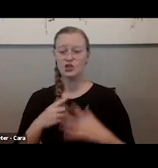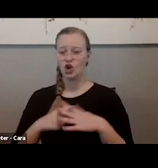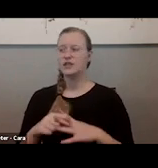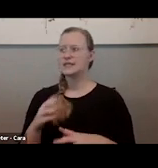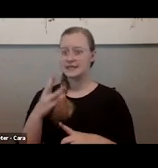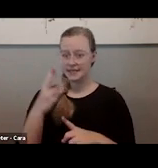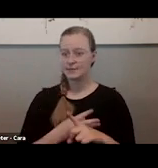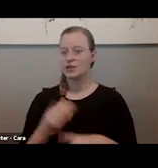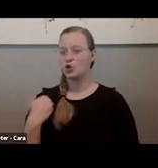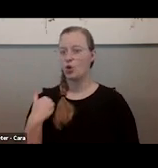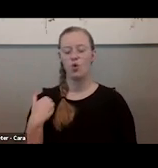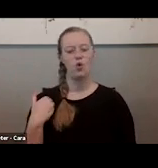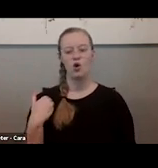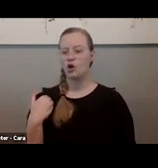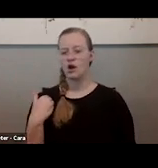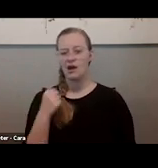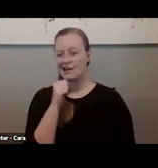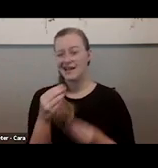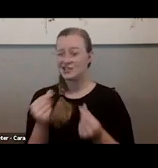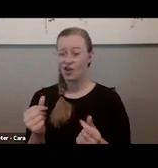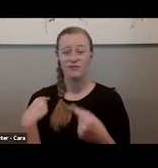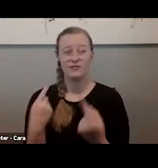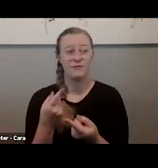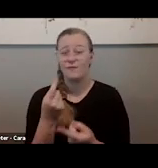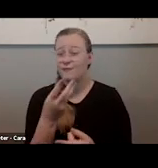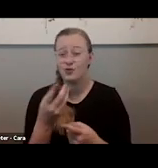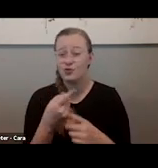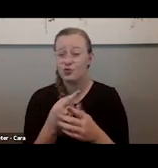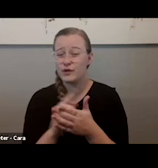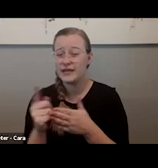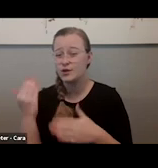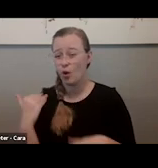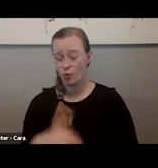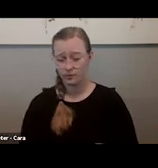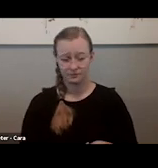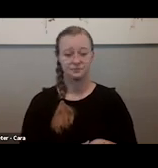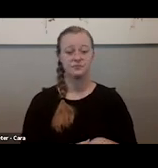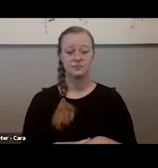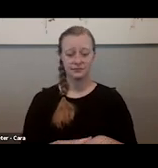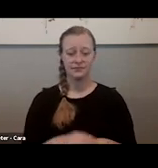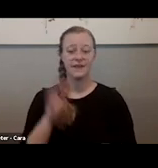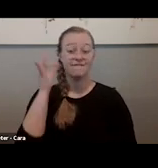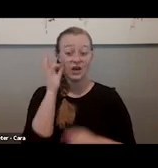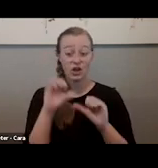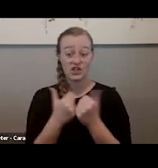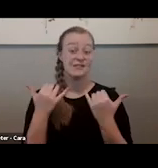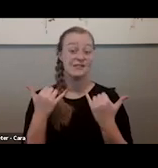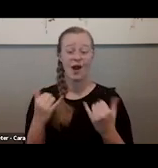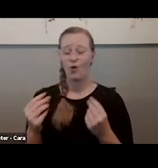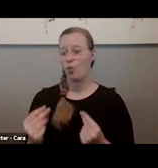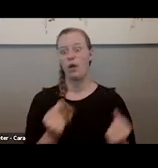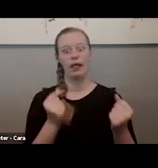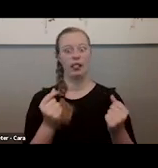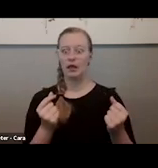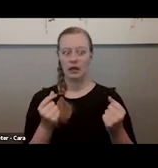it wasn't resolved until a few weeks ago. So these federal agencies are now quickly trying to